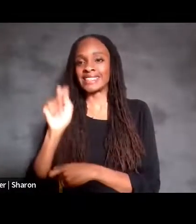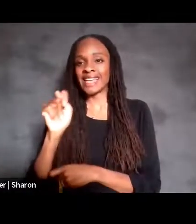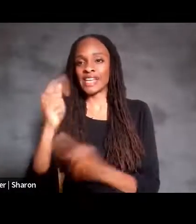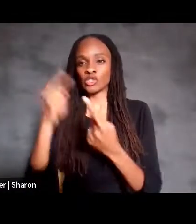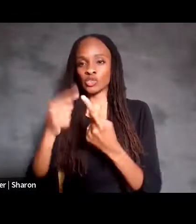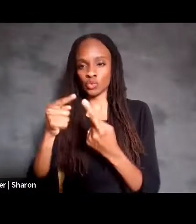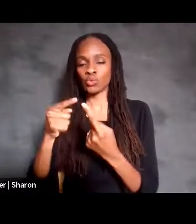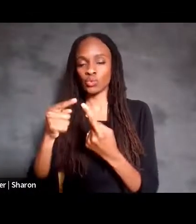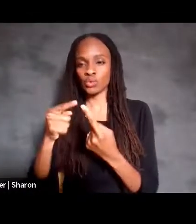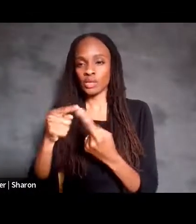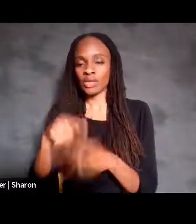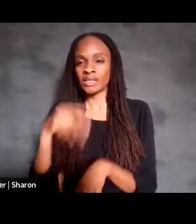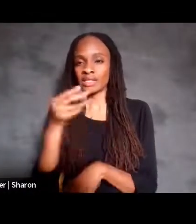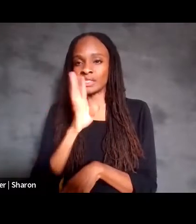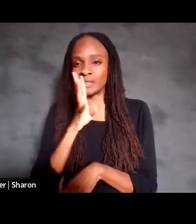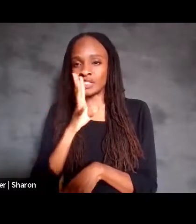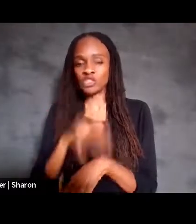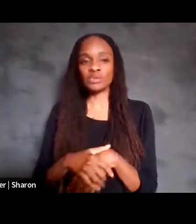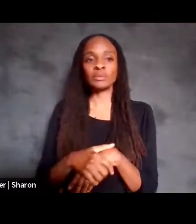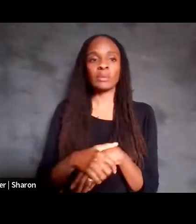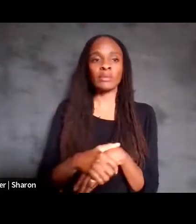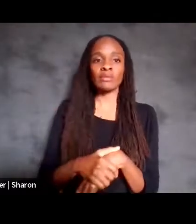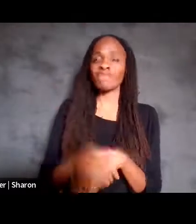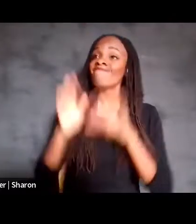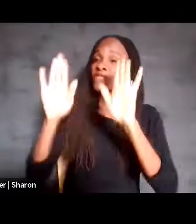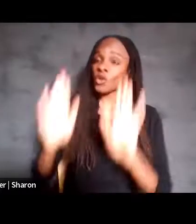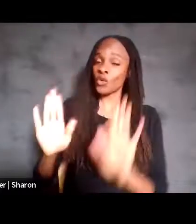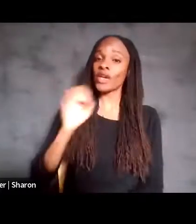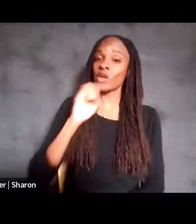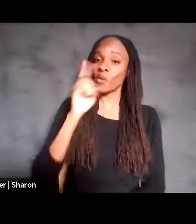Yeah, those are great questions. It's really, really interesting.